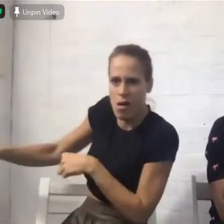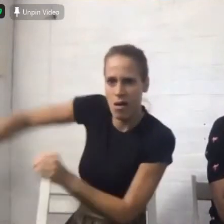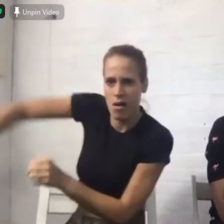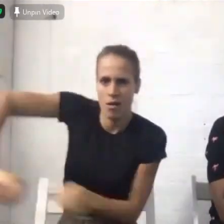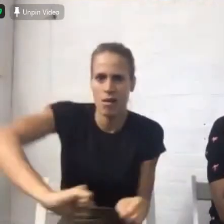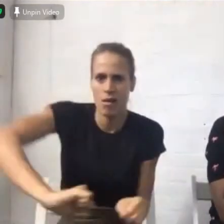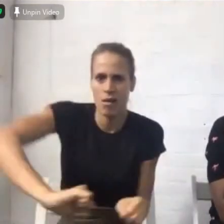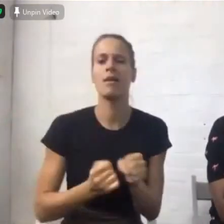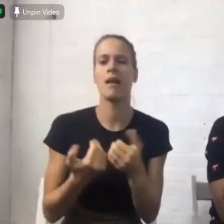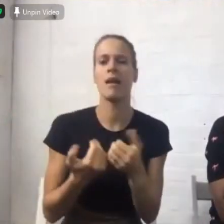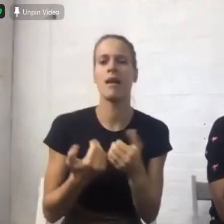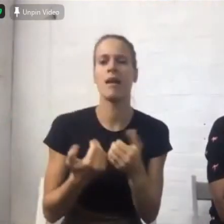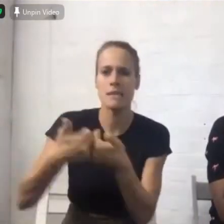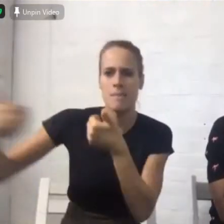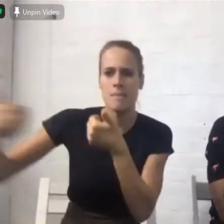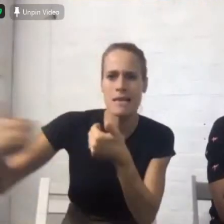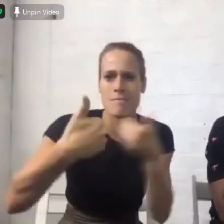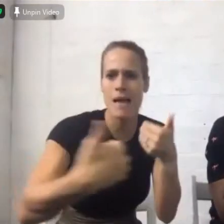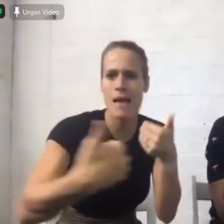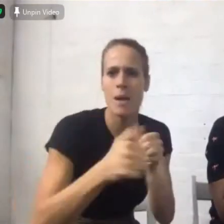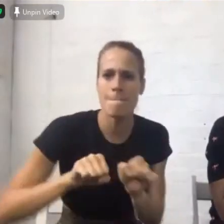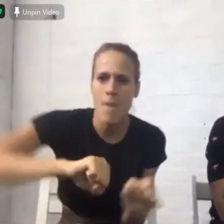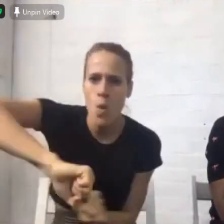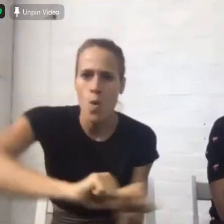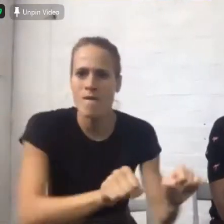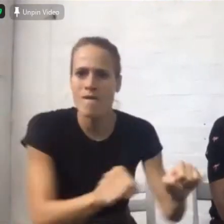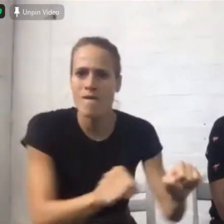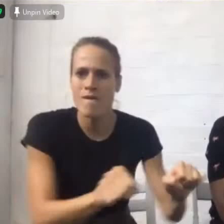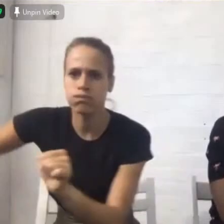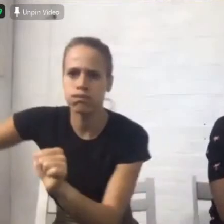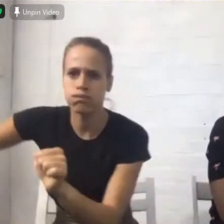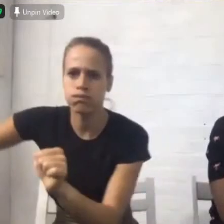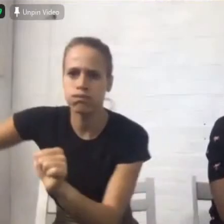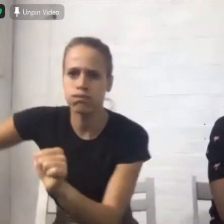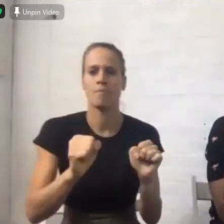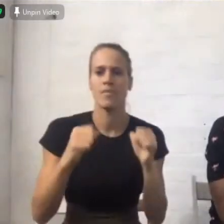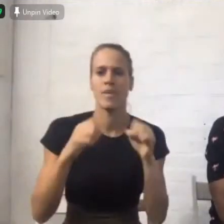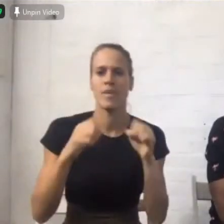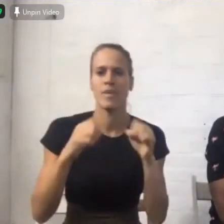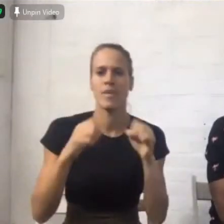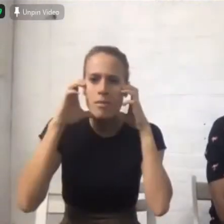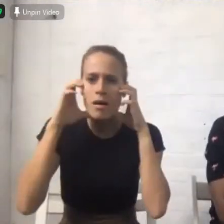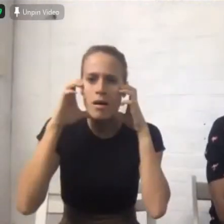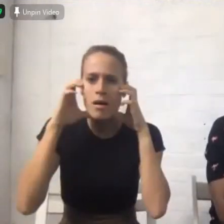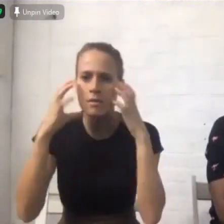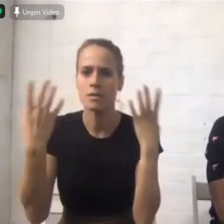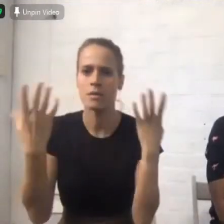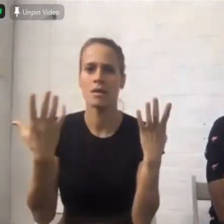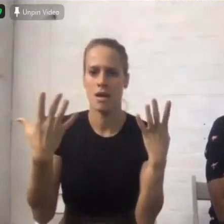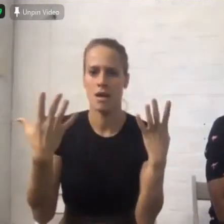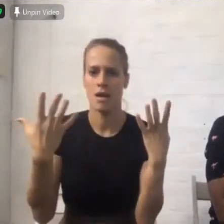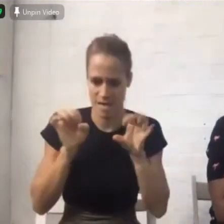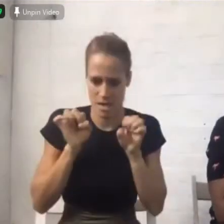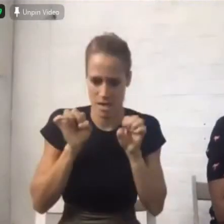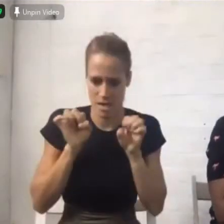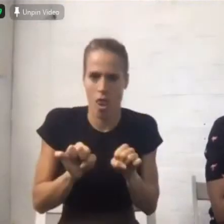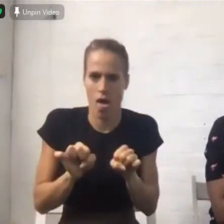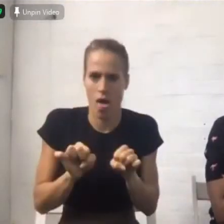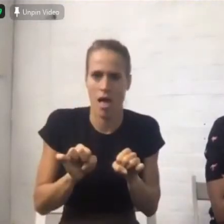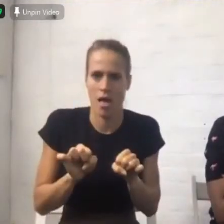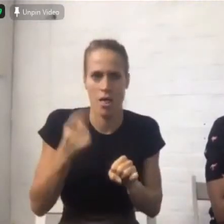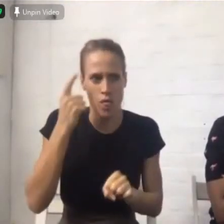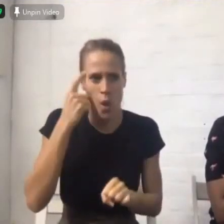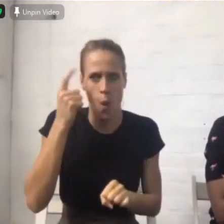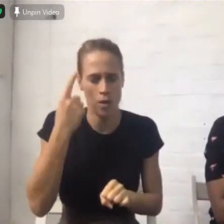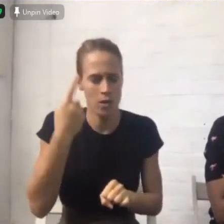and move people out the way you know I've got my face mask but most of all I've got my trolley you know I thought they were going to put spikes